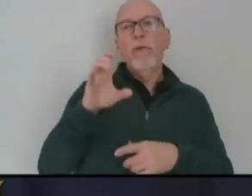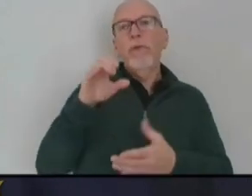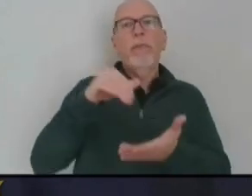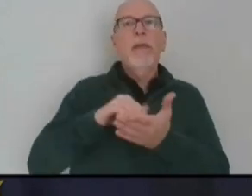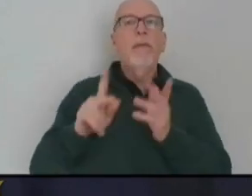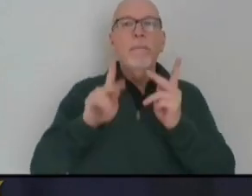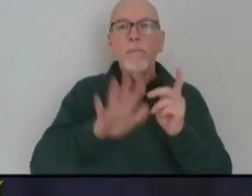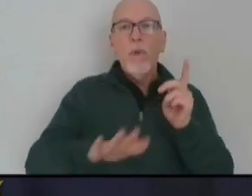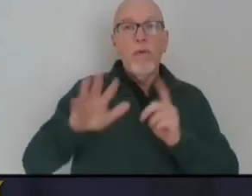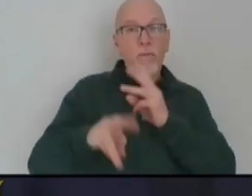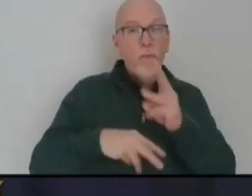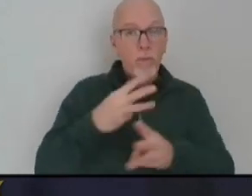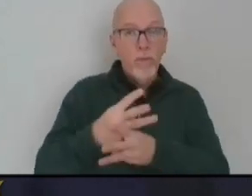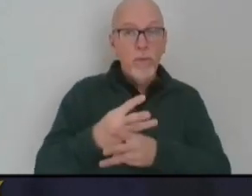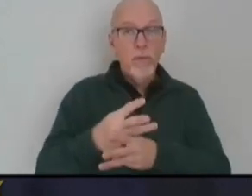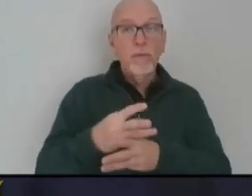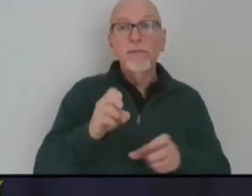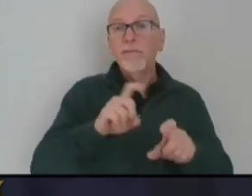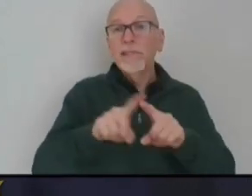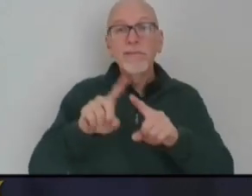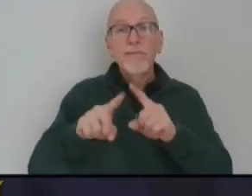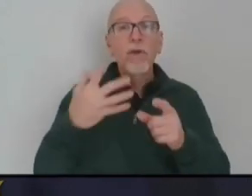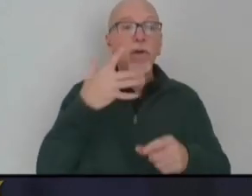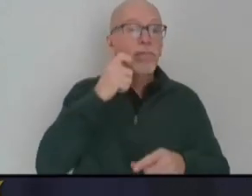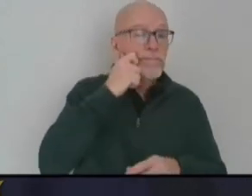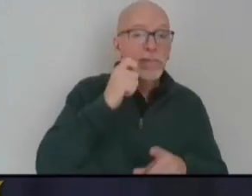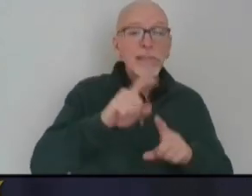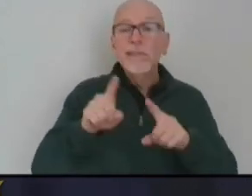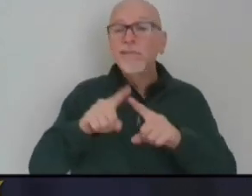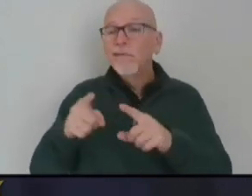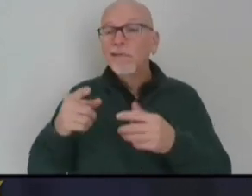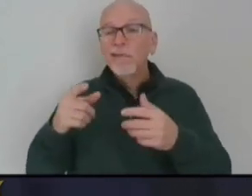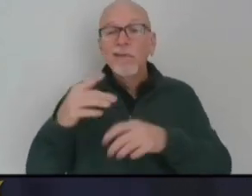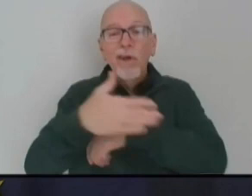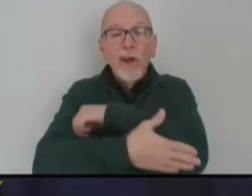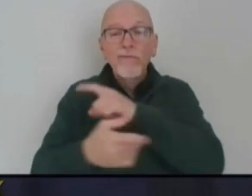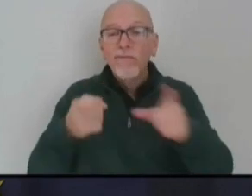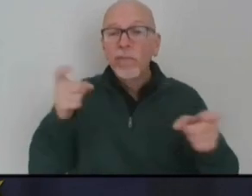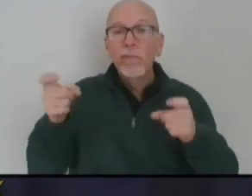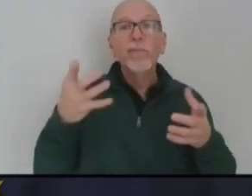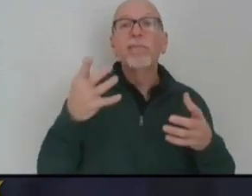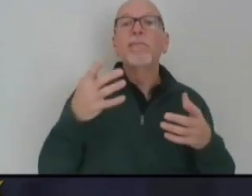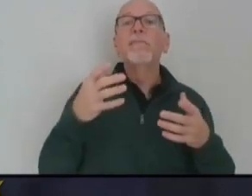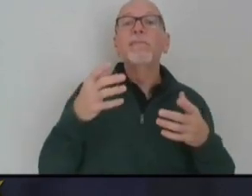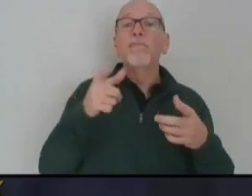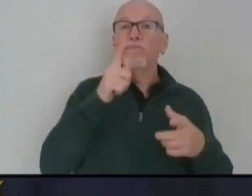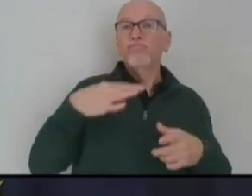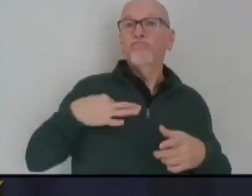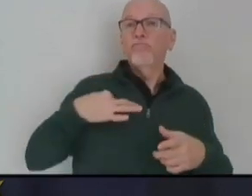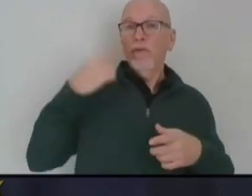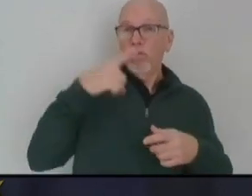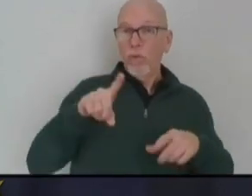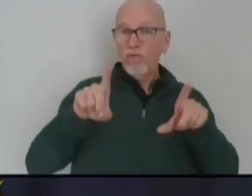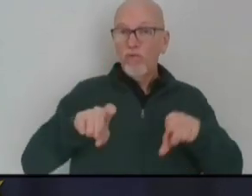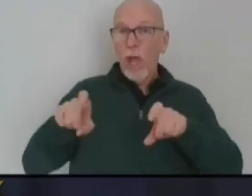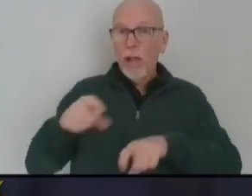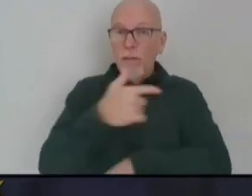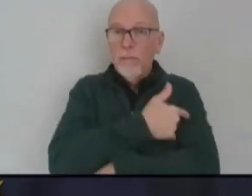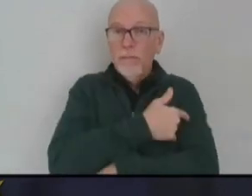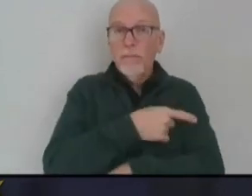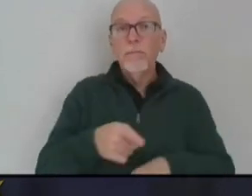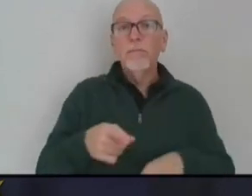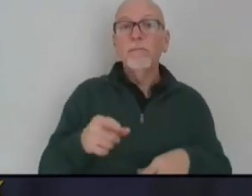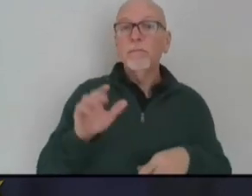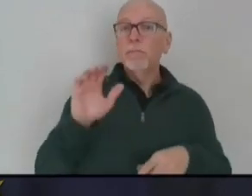around the world, from all races and ethnicities, who volunteered for the COVID-19 vaccine trials. The vaccine was found to be equally